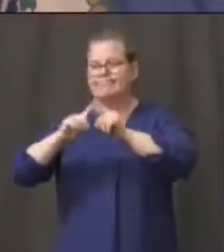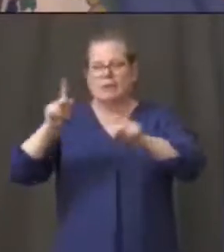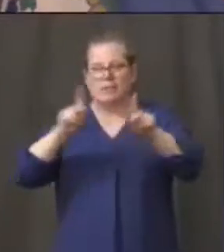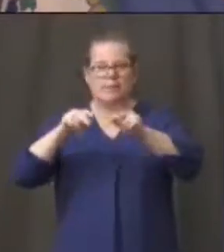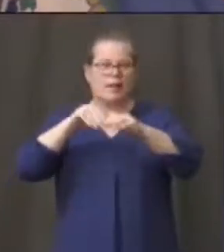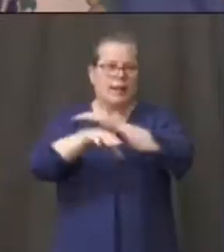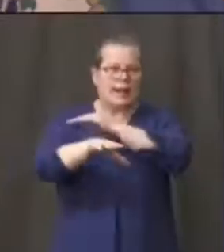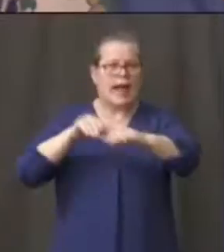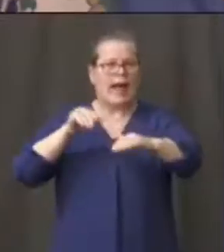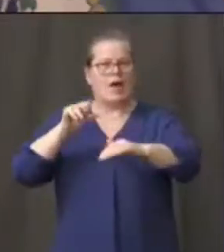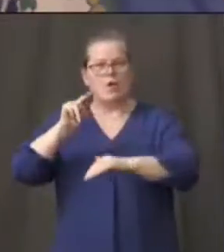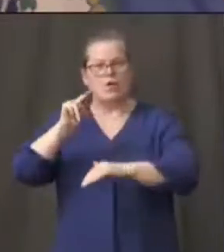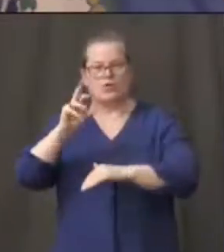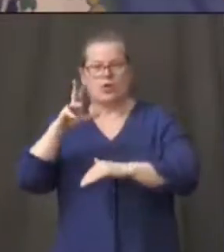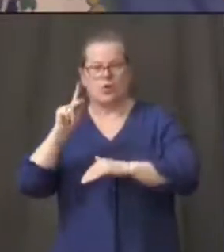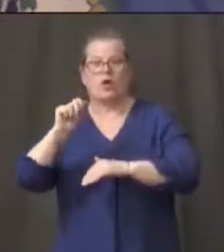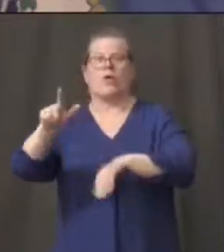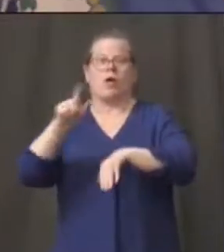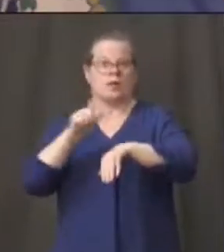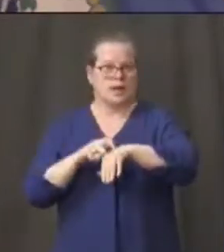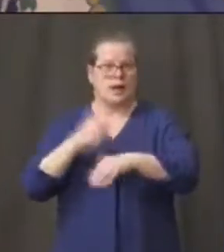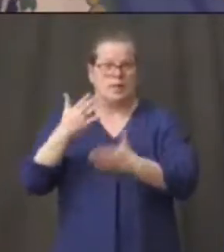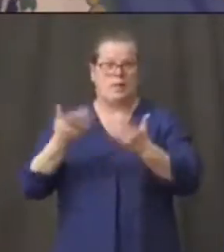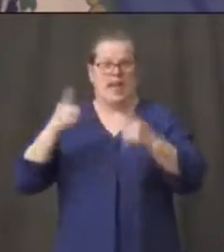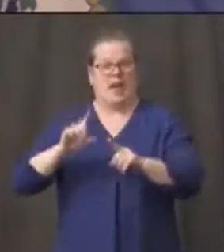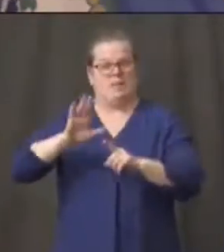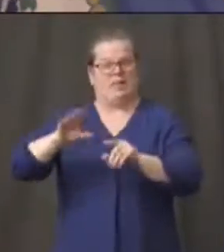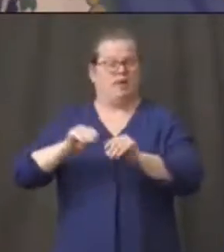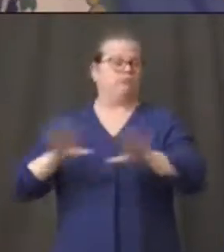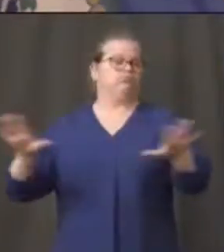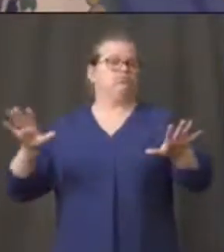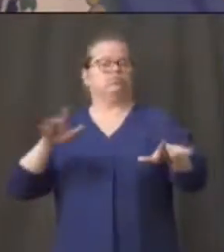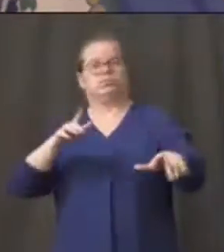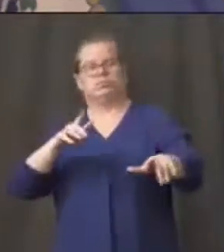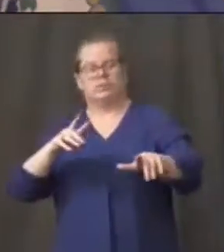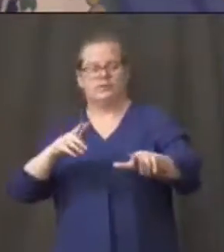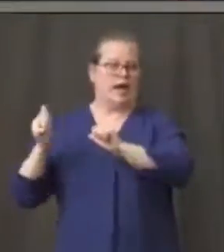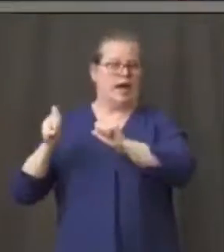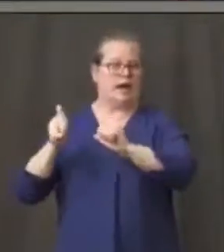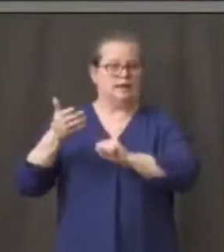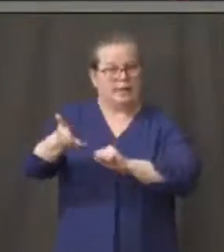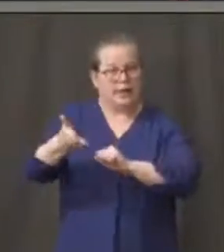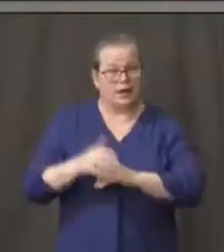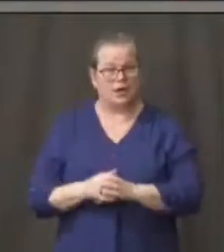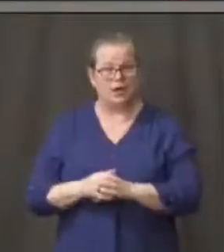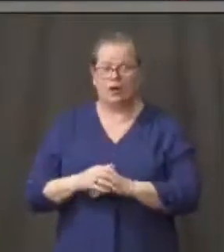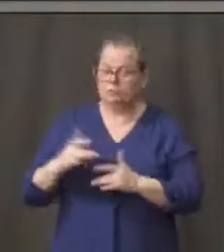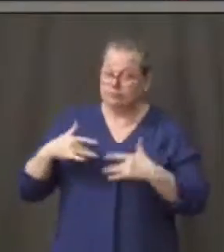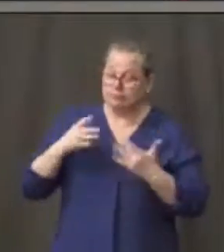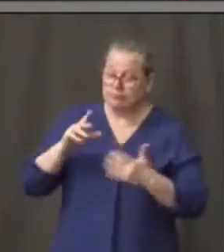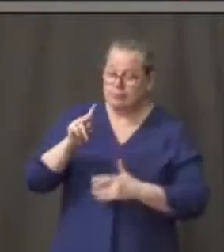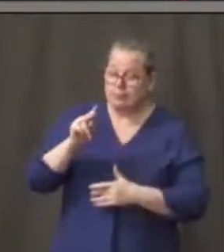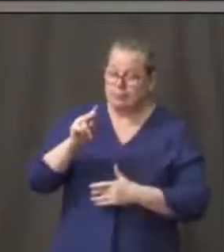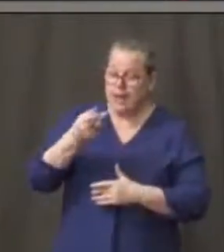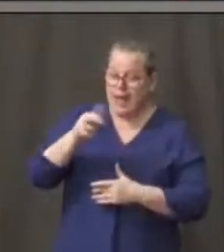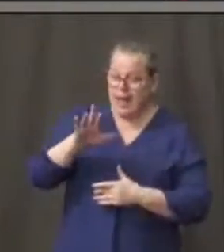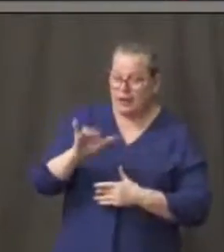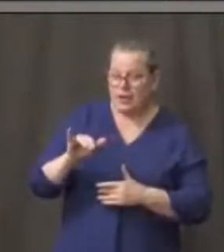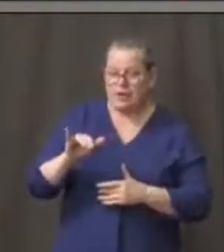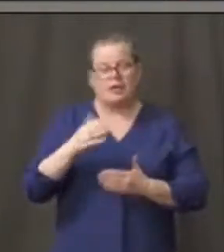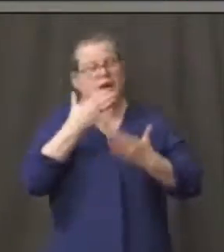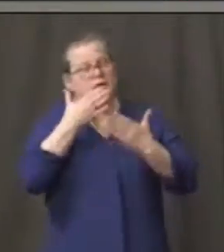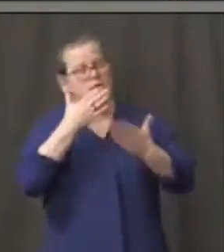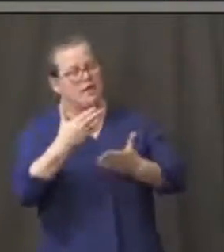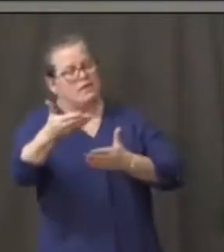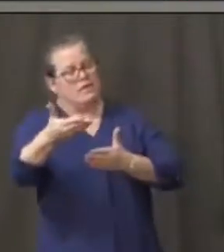accelerated some things there. Harry, how you doing in Norwalk? We're doing well, Governor. And thank you again for inviting me to be a part of